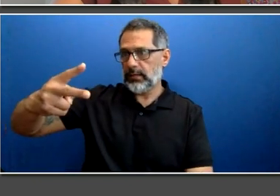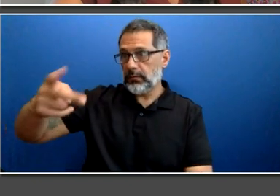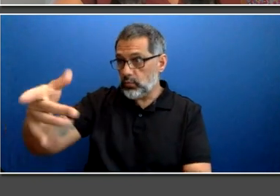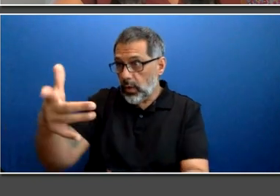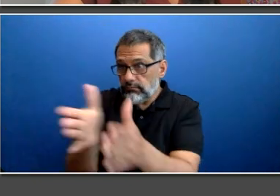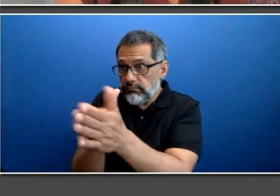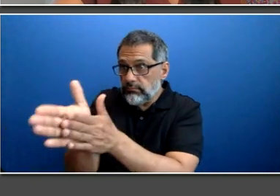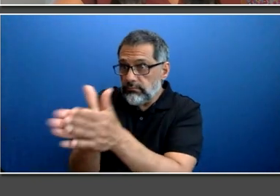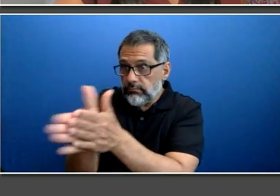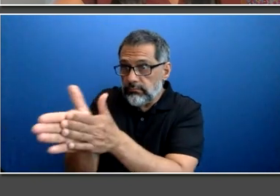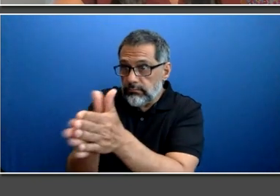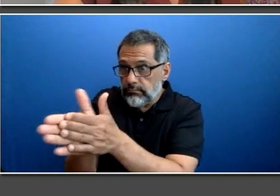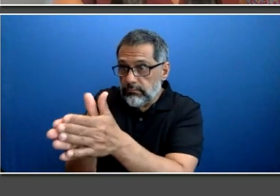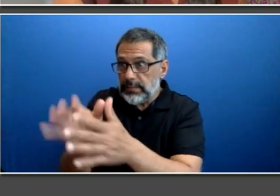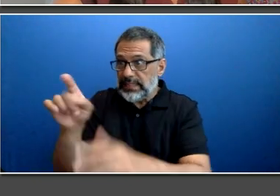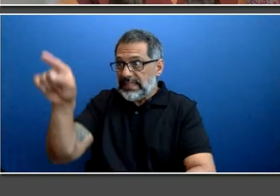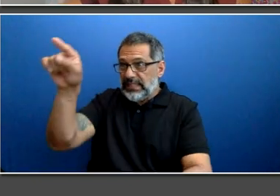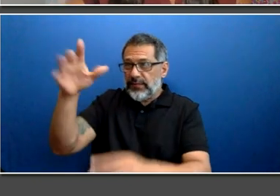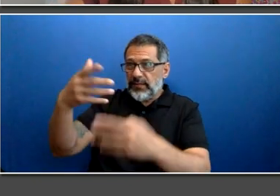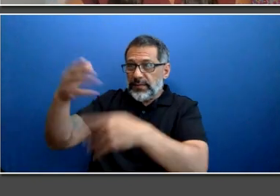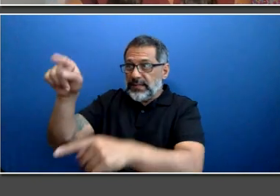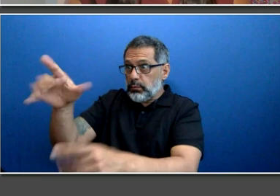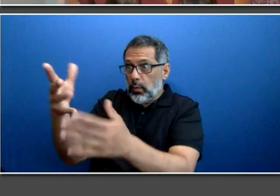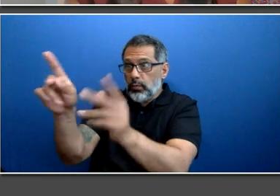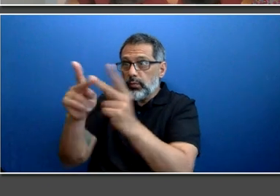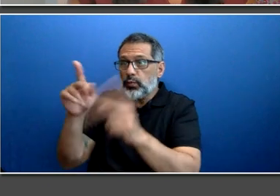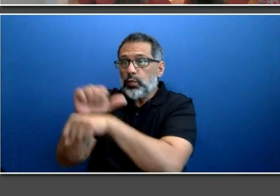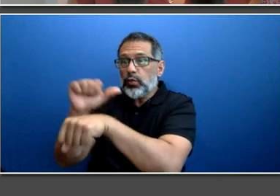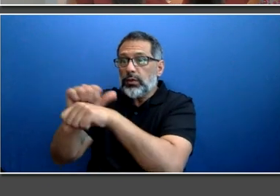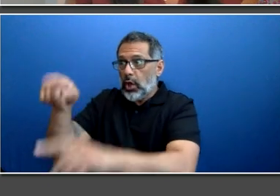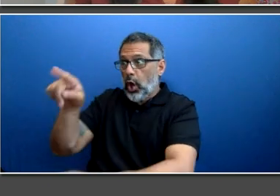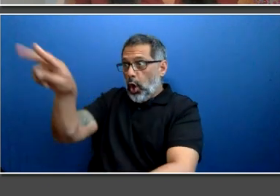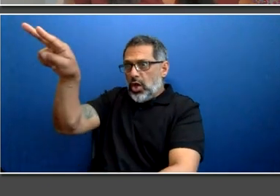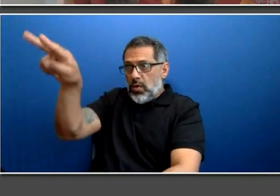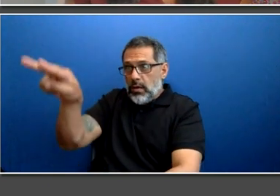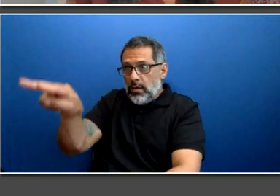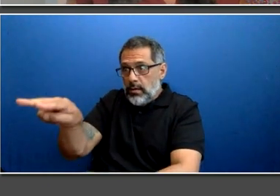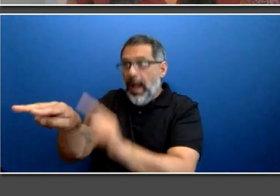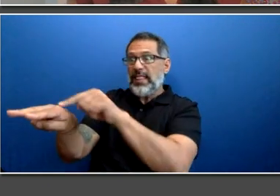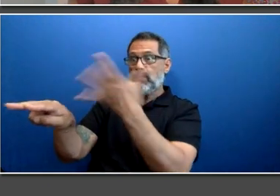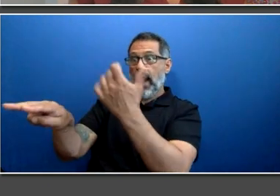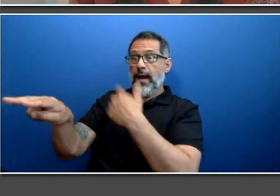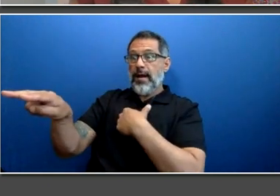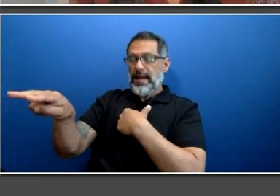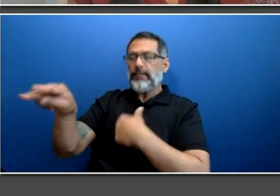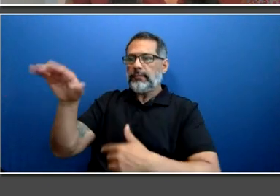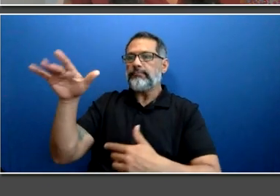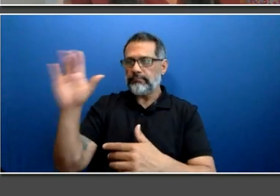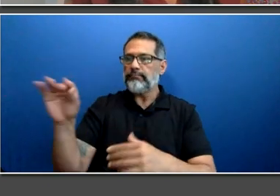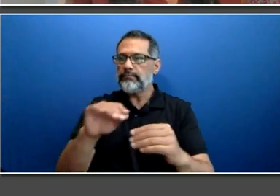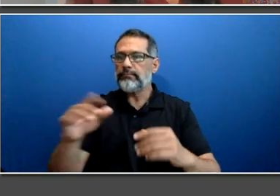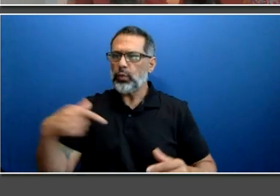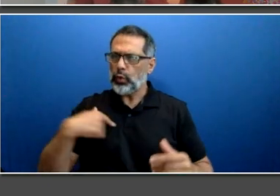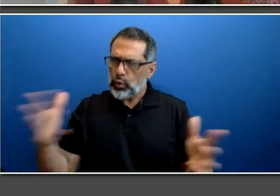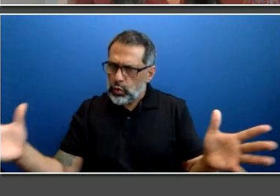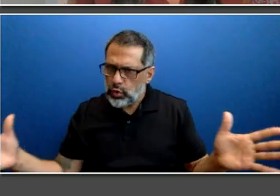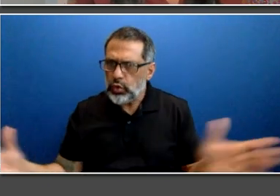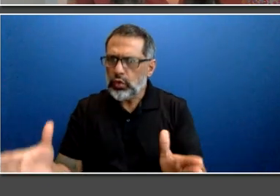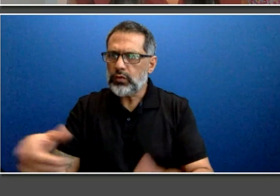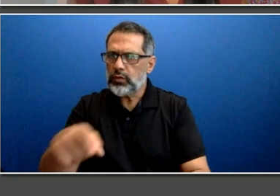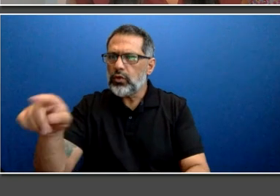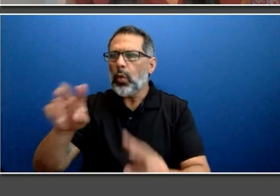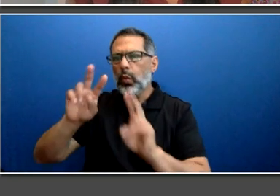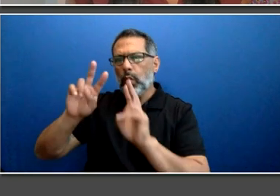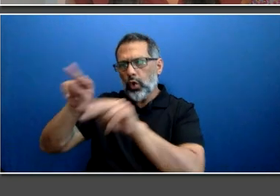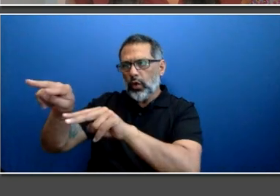a look. It would be a good idea to visit the website and register anyway, even if you're not interested in the positions you